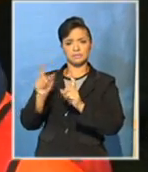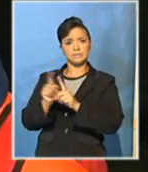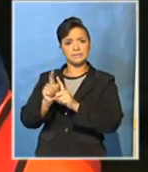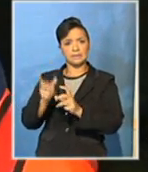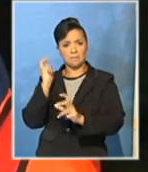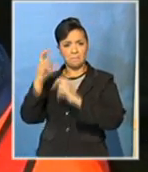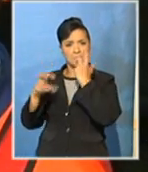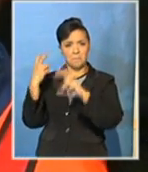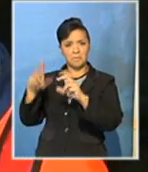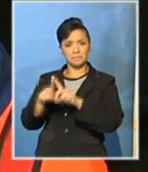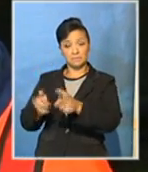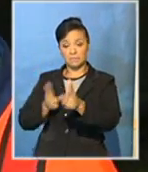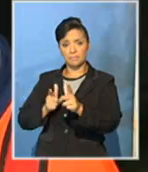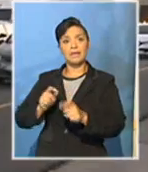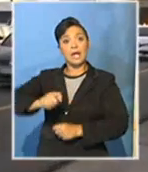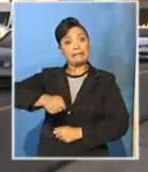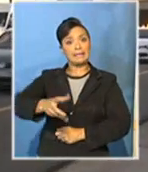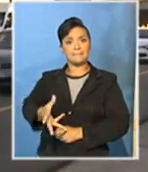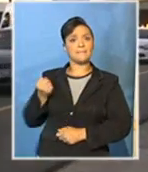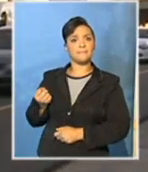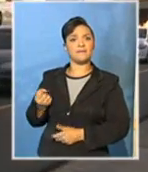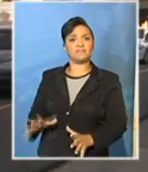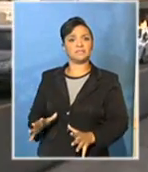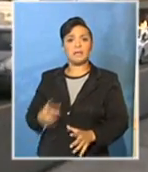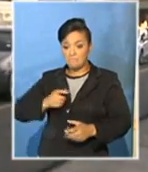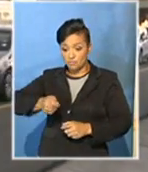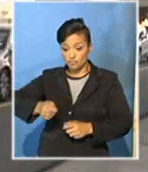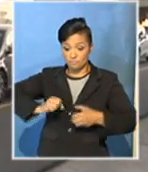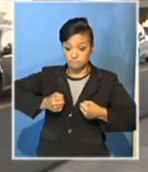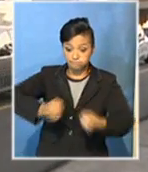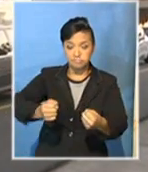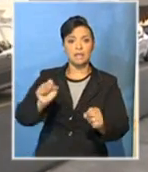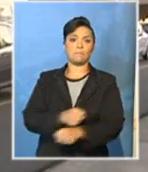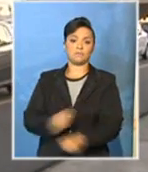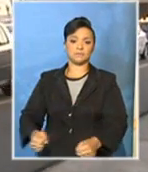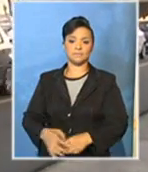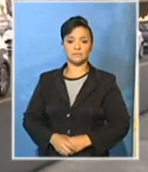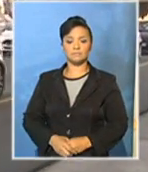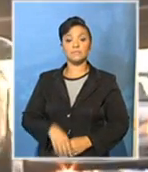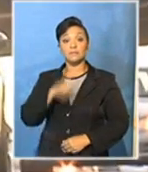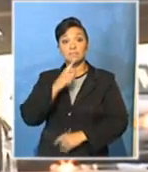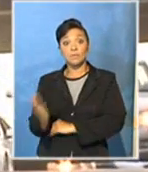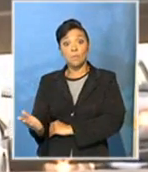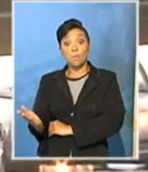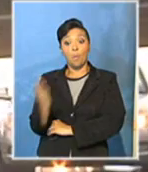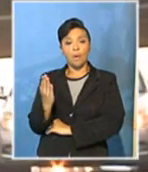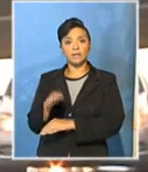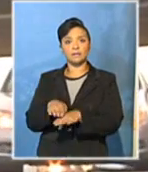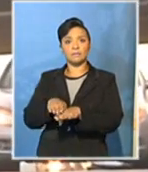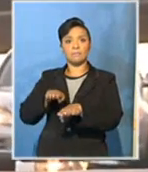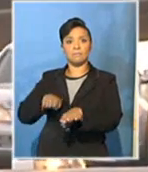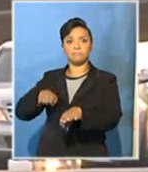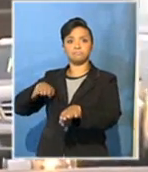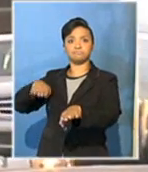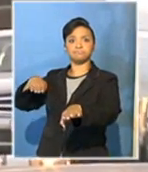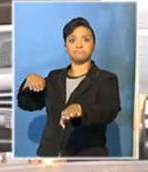sweepers, they took all the keys from us. As dawn broke, the lines grew, and so did